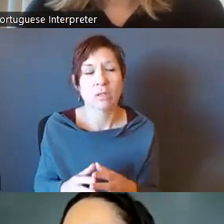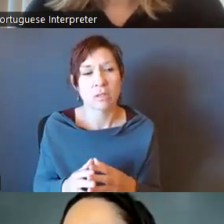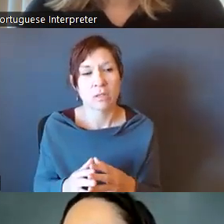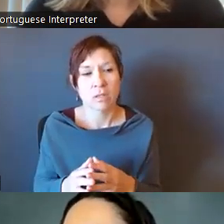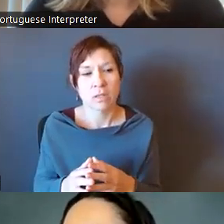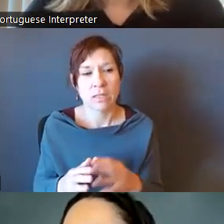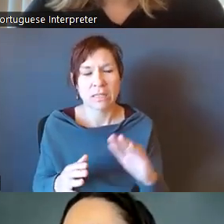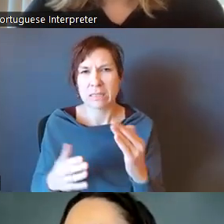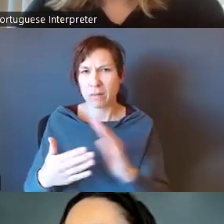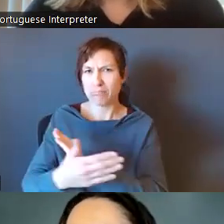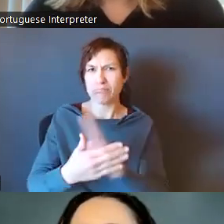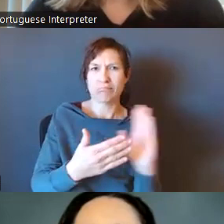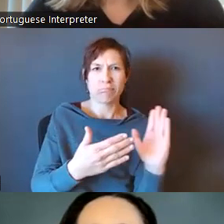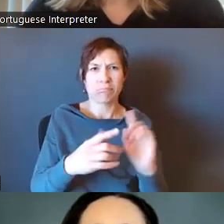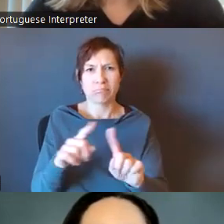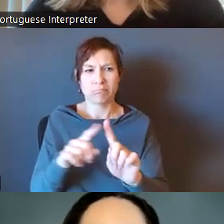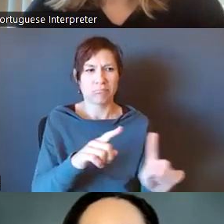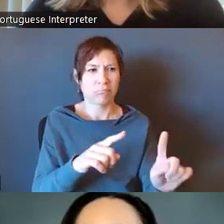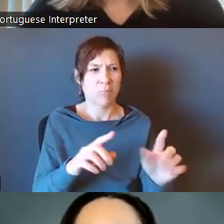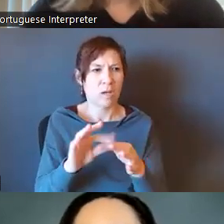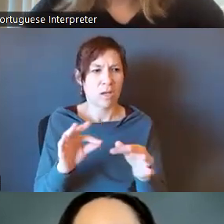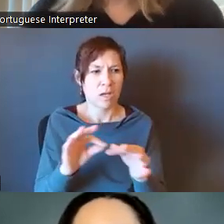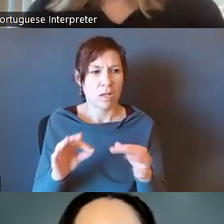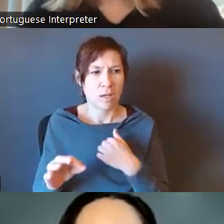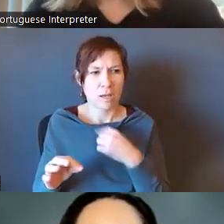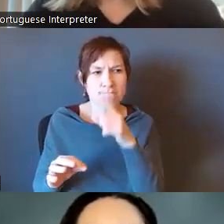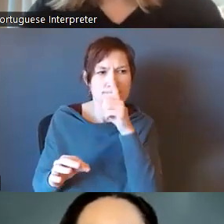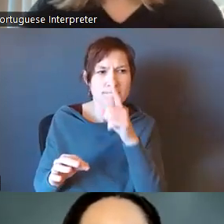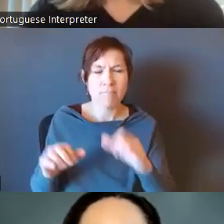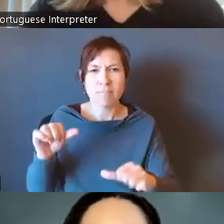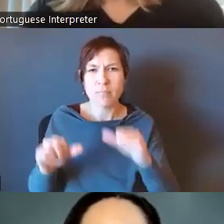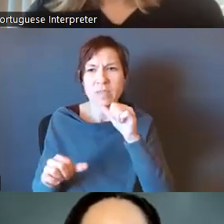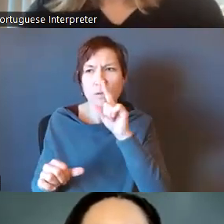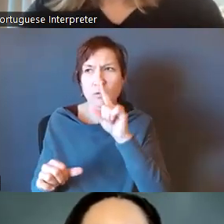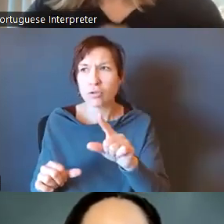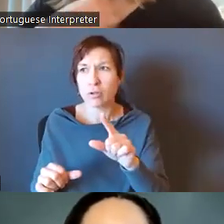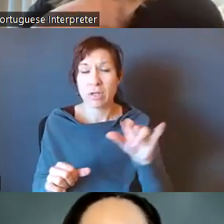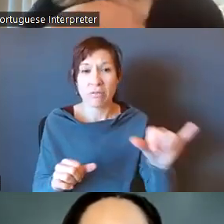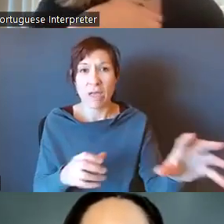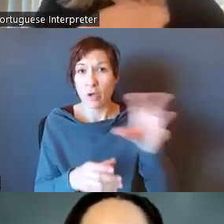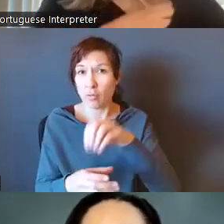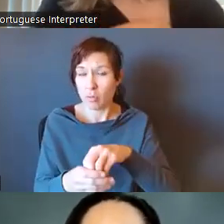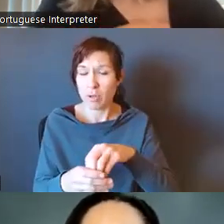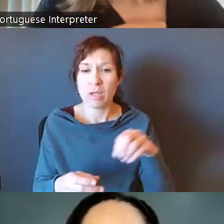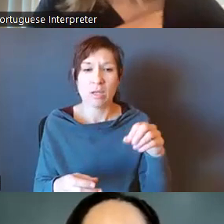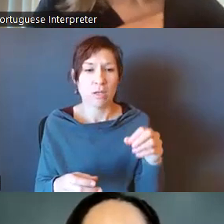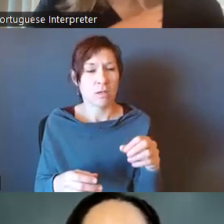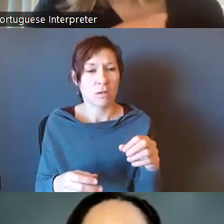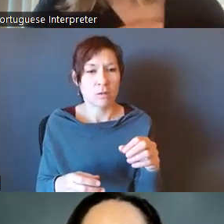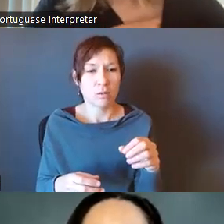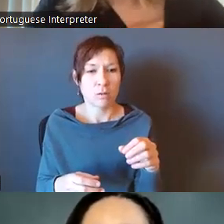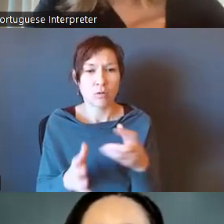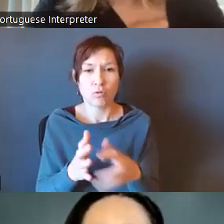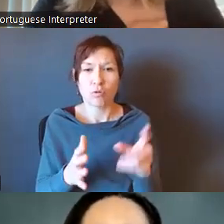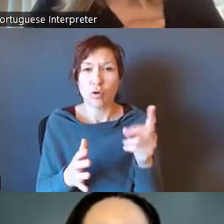I don't actually have a sense from looking through them of to what extent those were incorporated in the draft strategies. So it